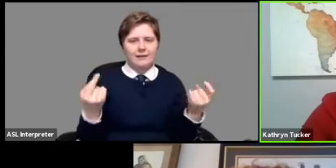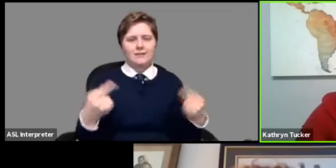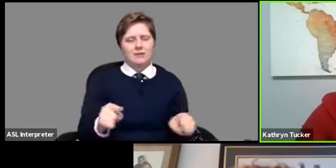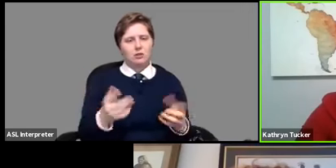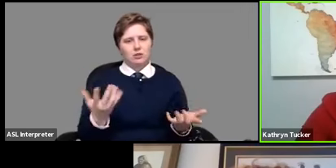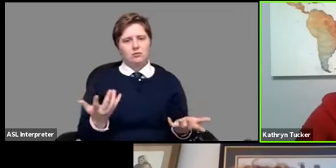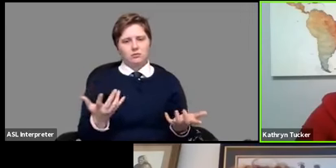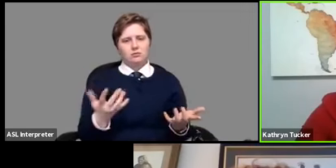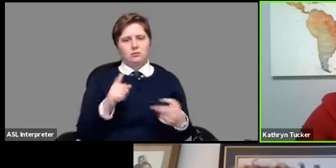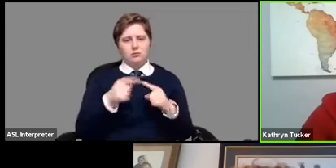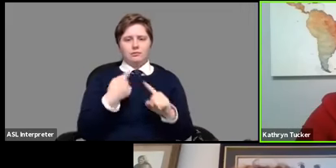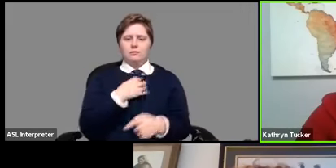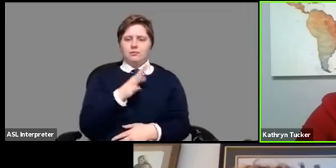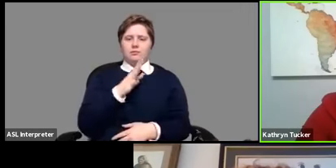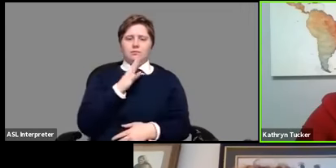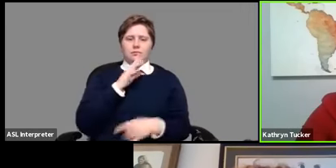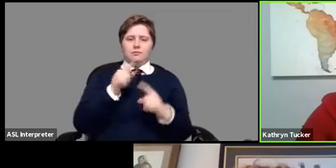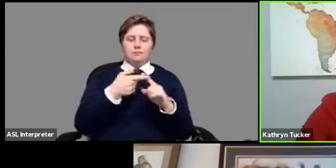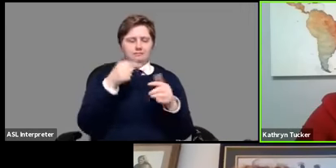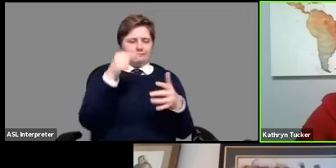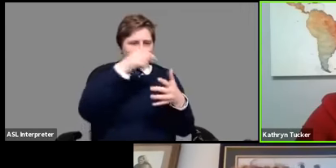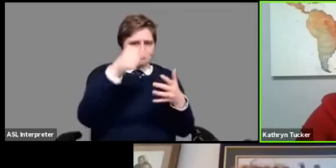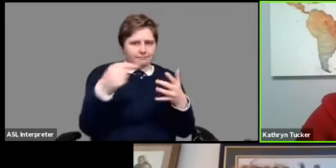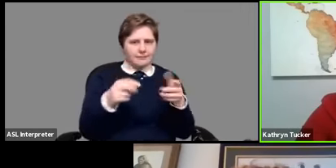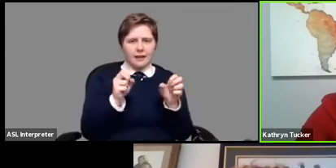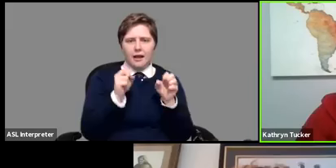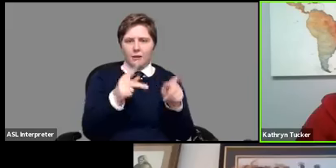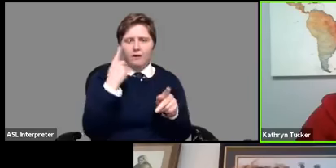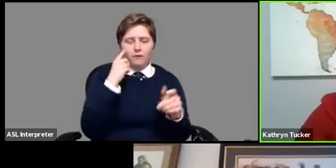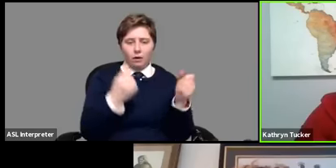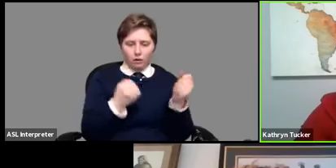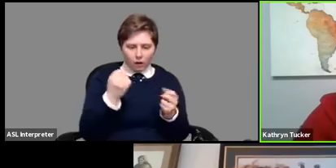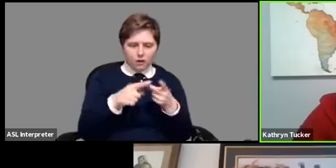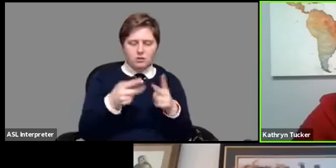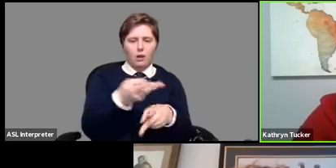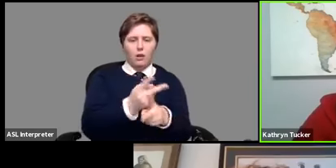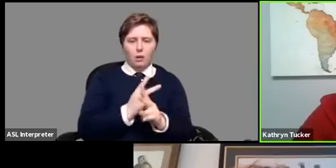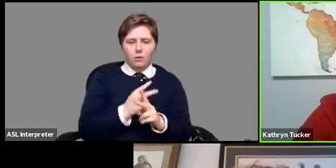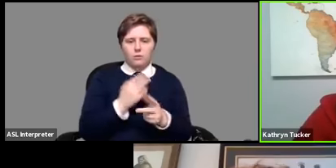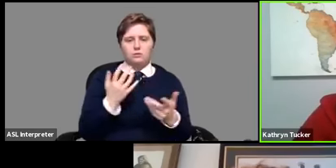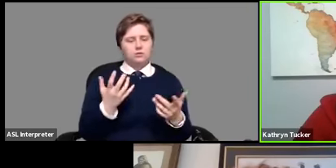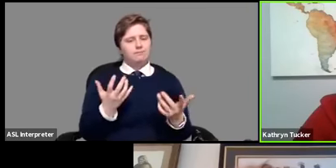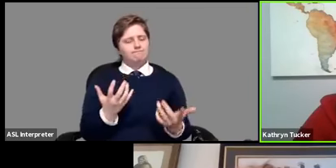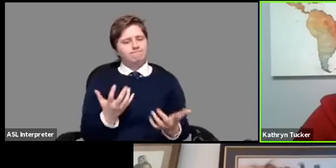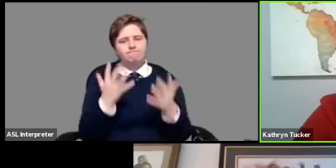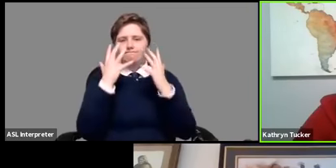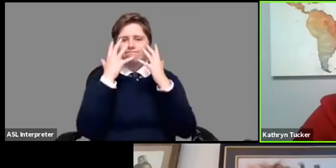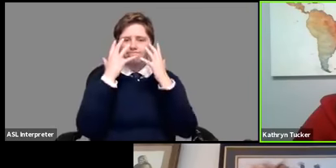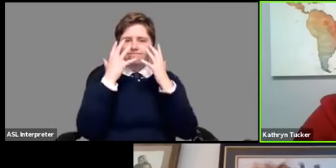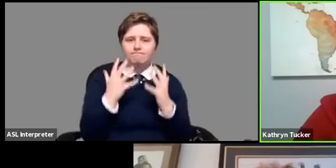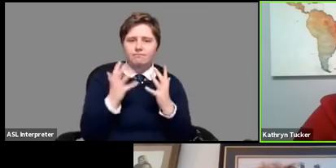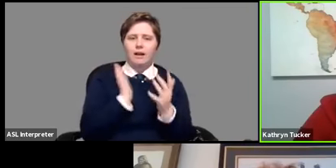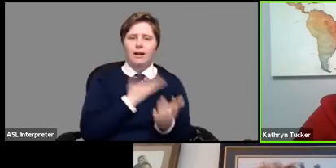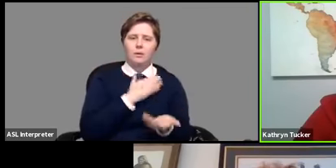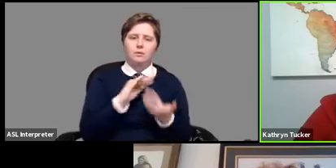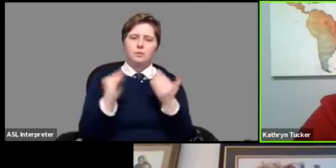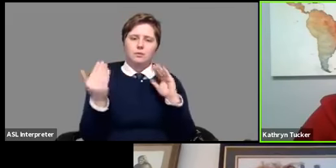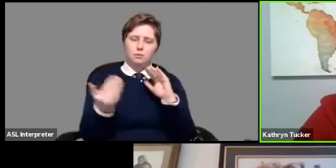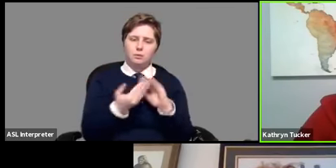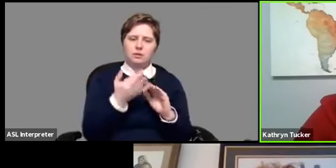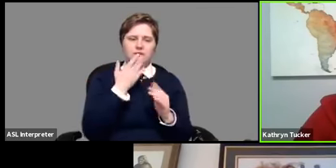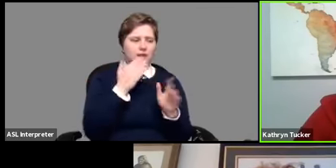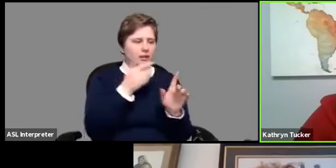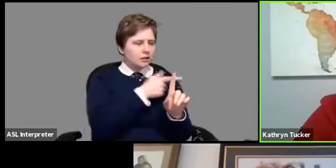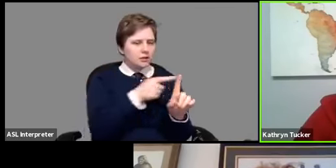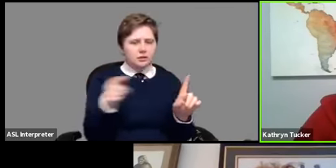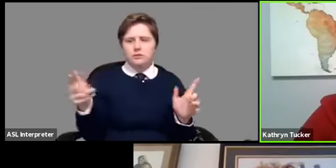we're talking about some of these different opportunities for cars loans unfortunately our communities of color have